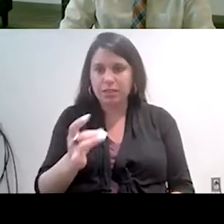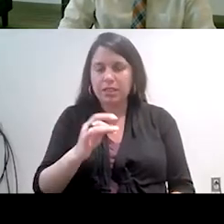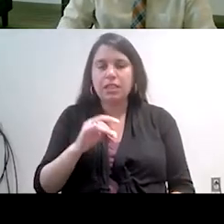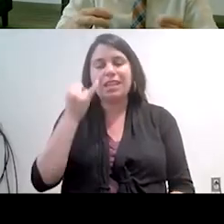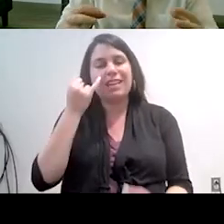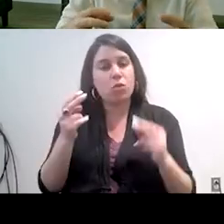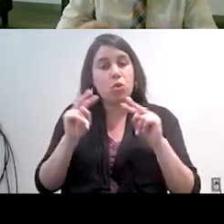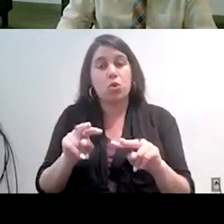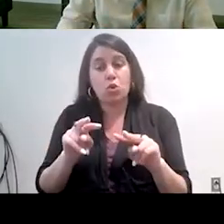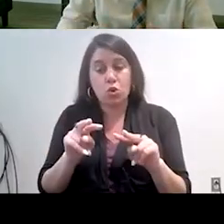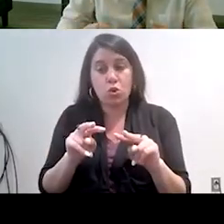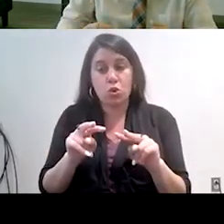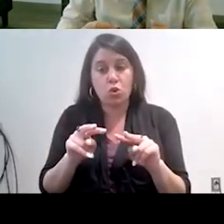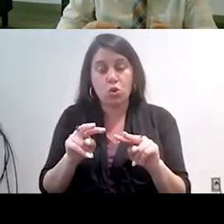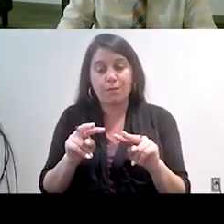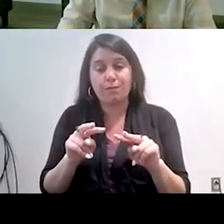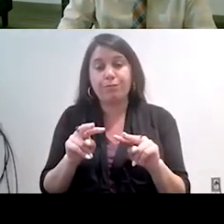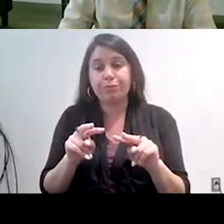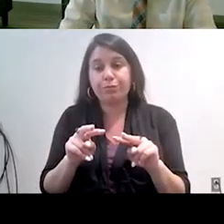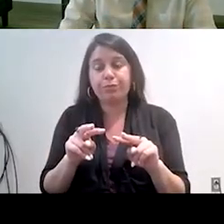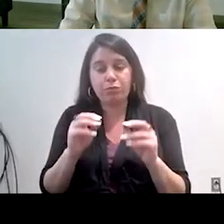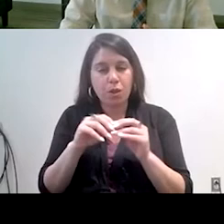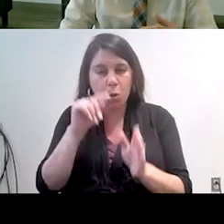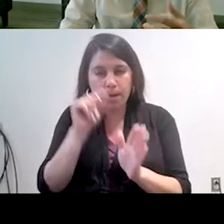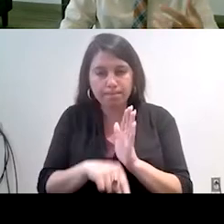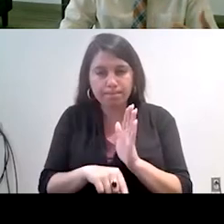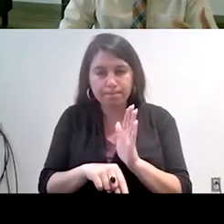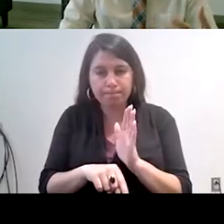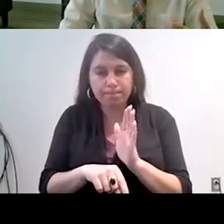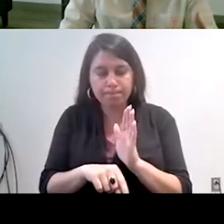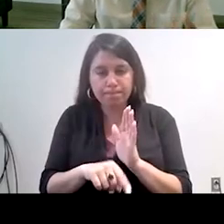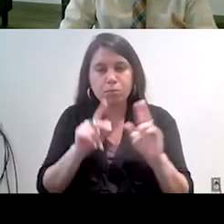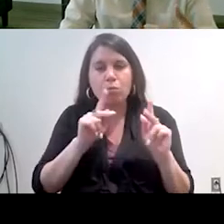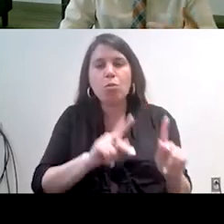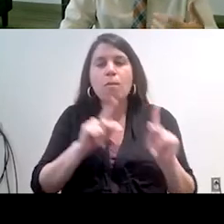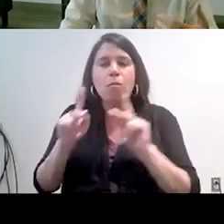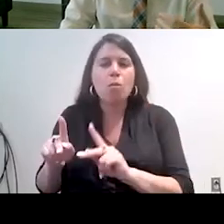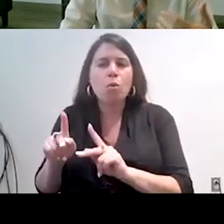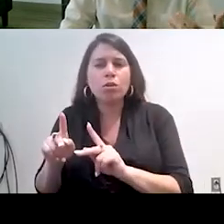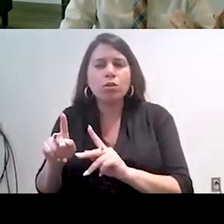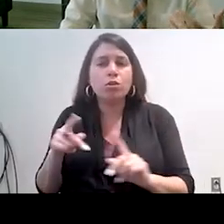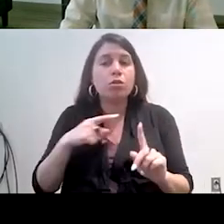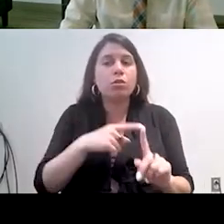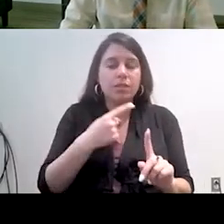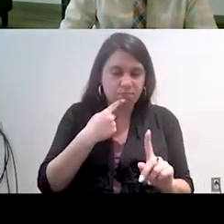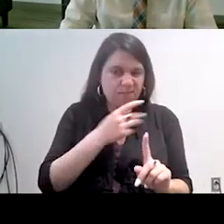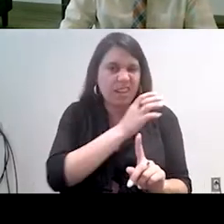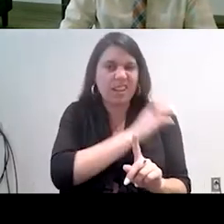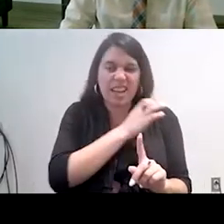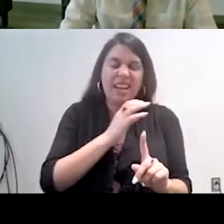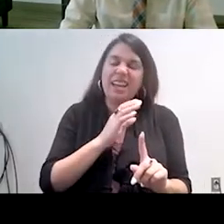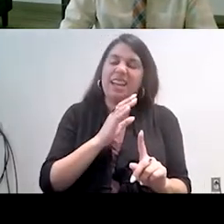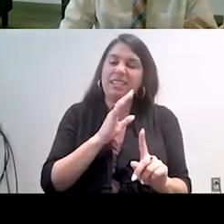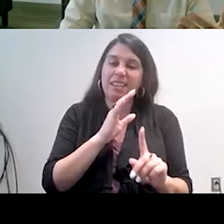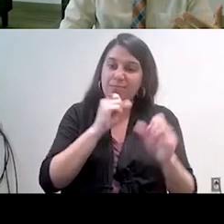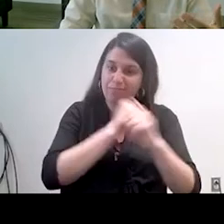we looked at, we looked at data in depth and when we looked at the proportion of participants who reported a clinically significant decrease in their symptoms.